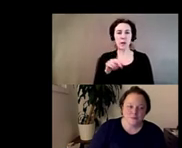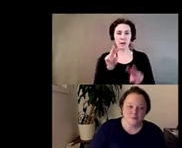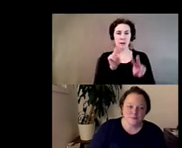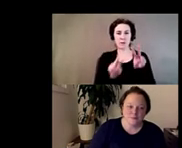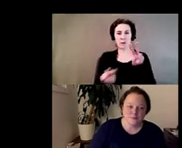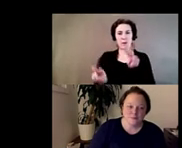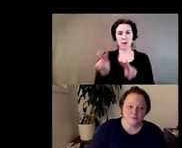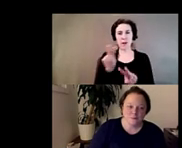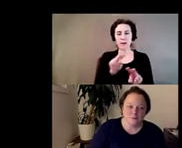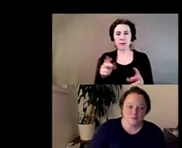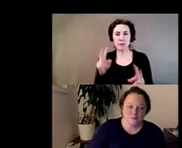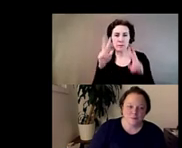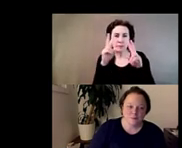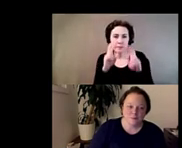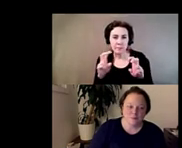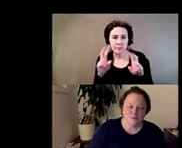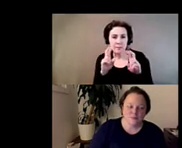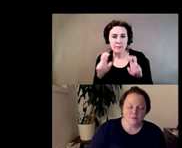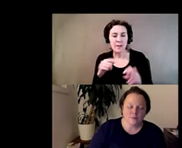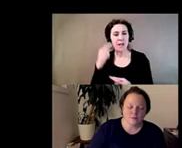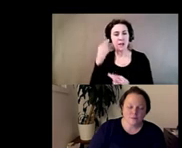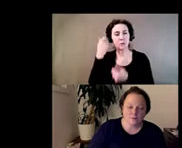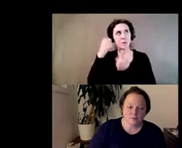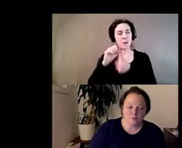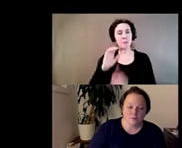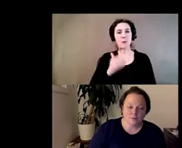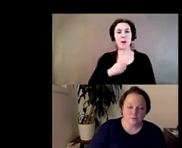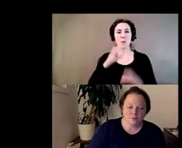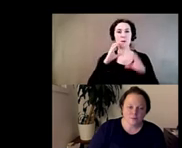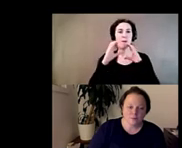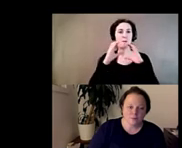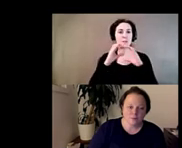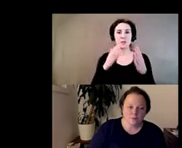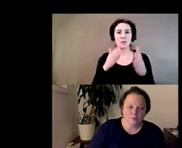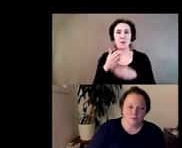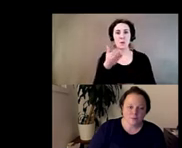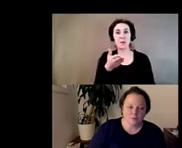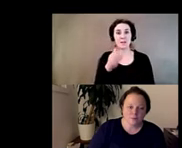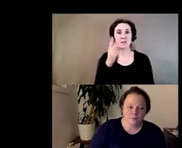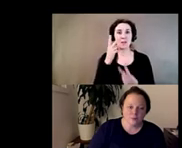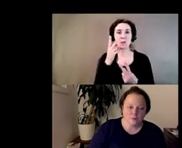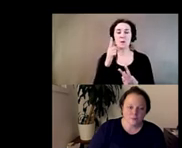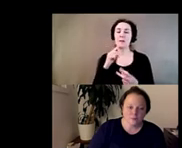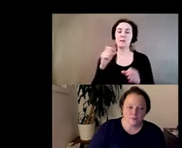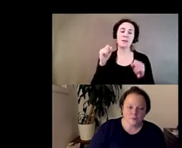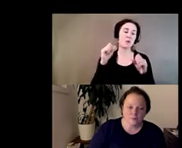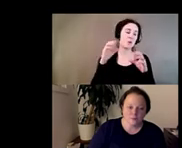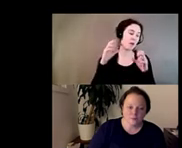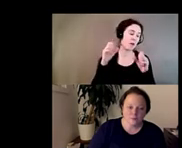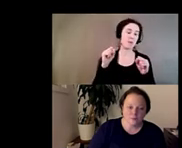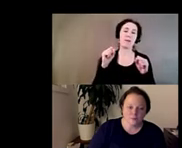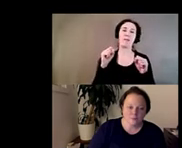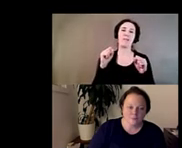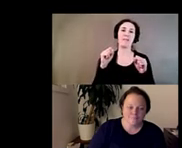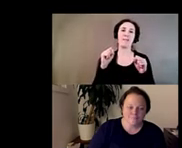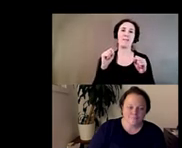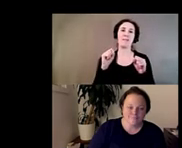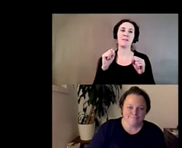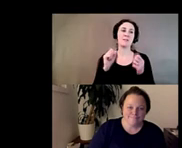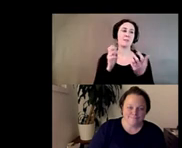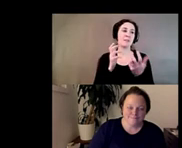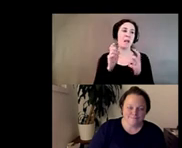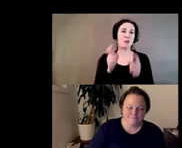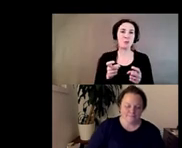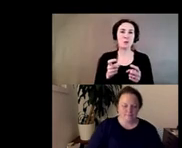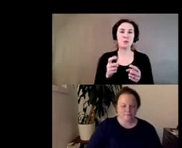and kind of go through our conversation visually and it's truly been uh an incredible contribution to our conversation this evening so